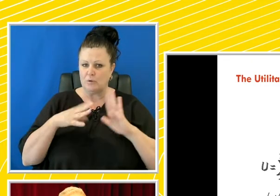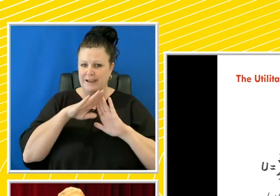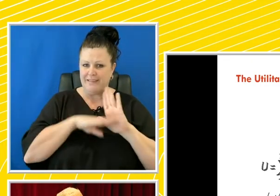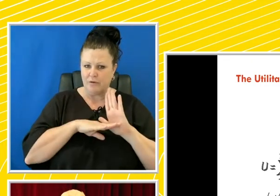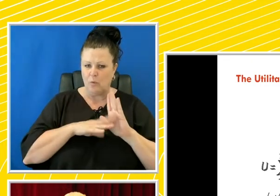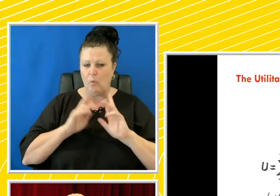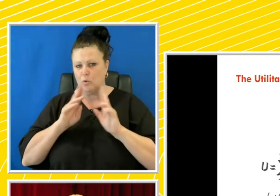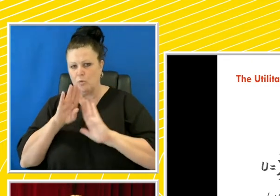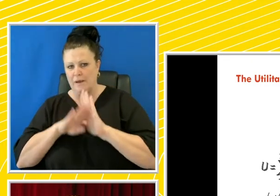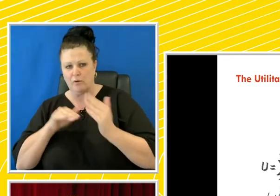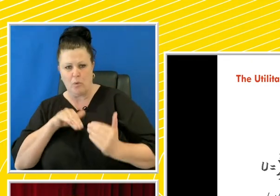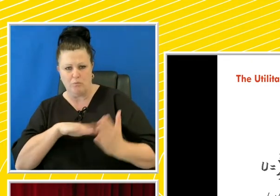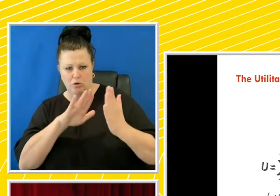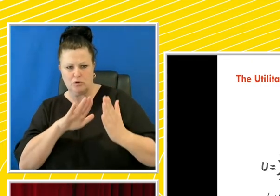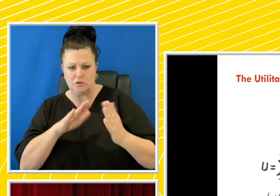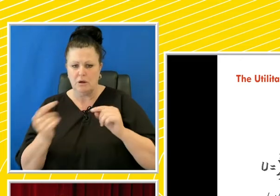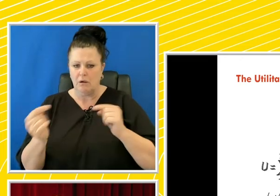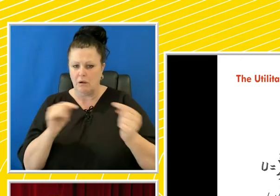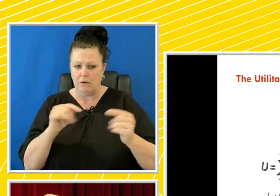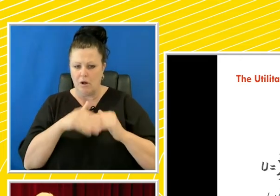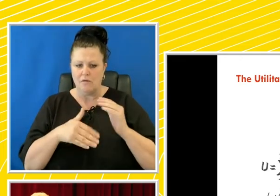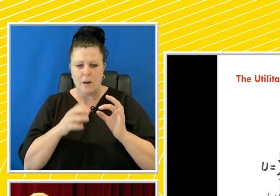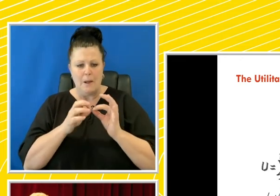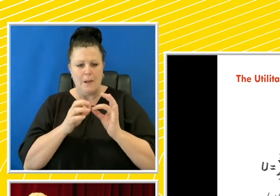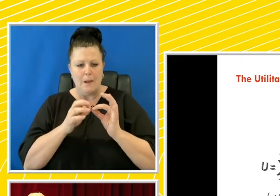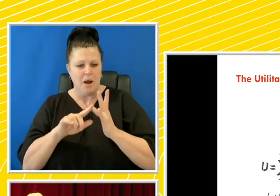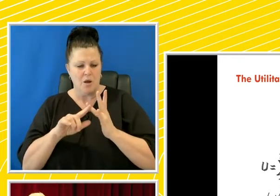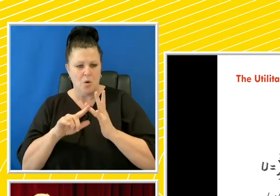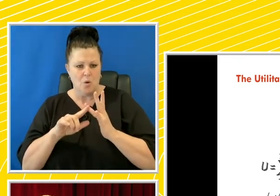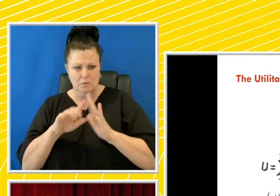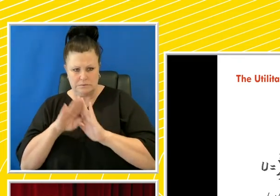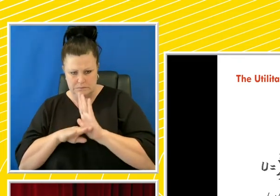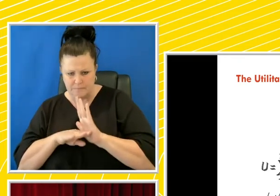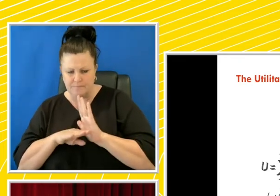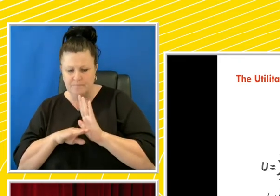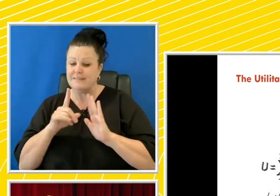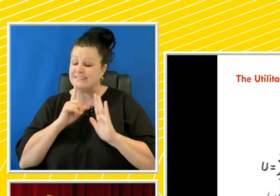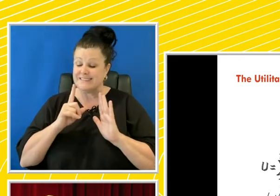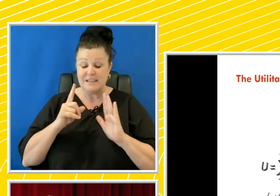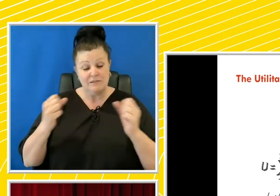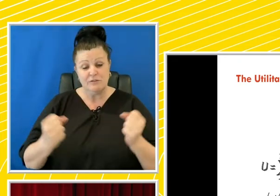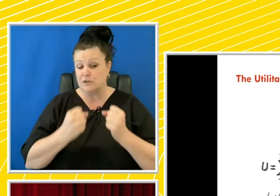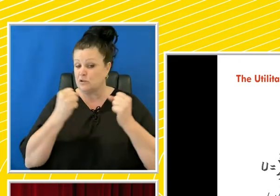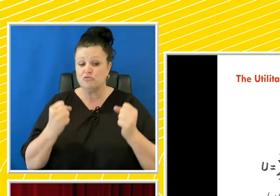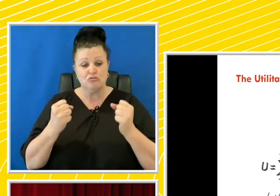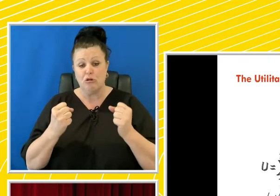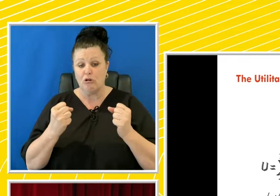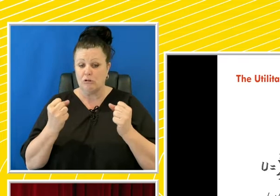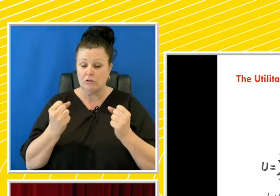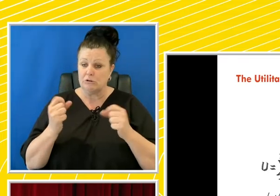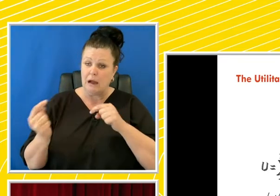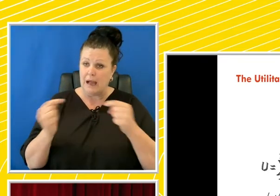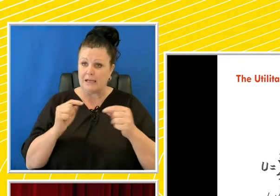ethical approach in bioethics, it also holds as a strong precondition to the coercive biopolitical power